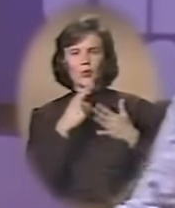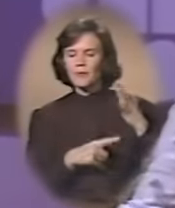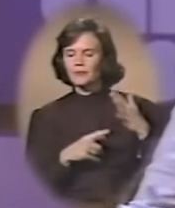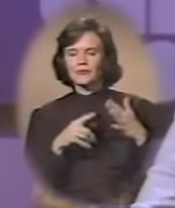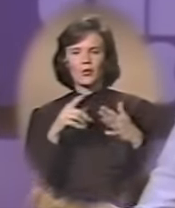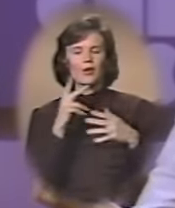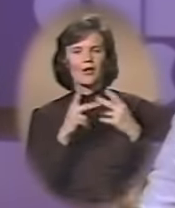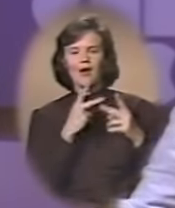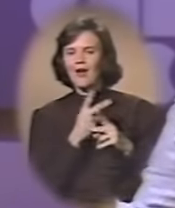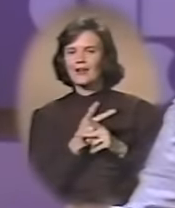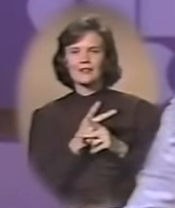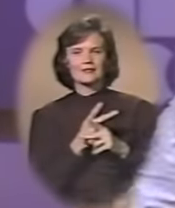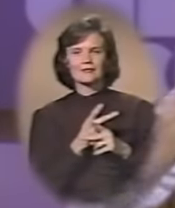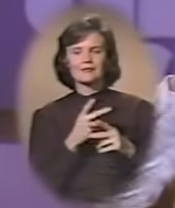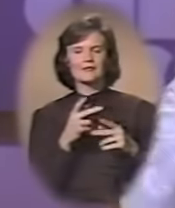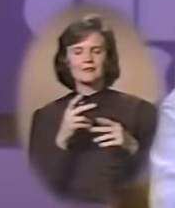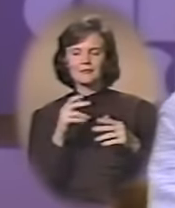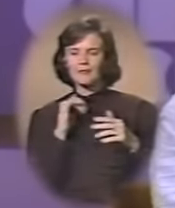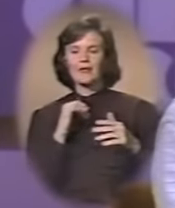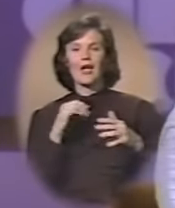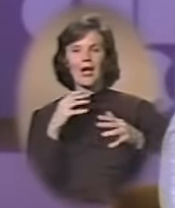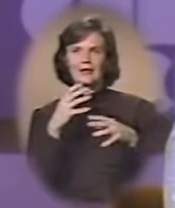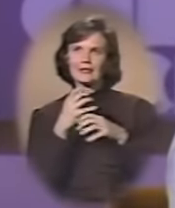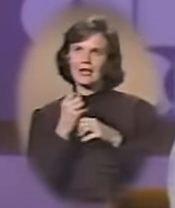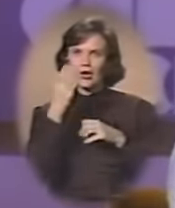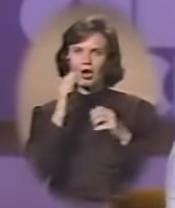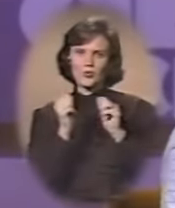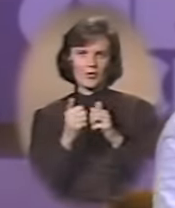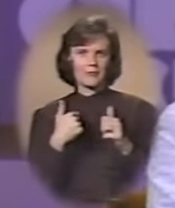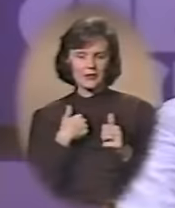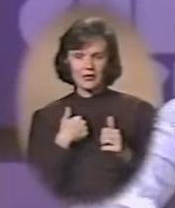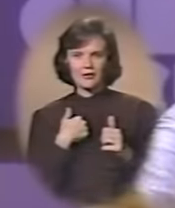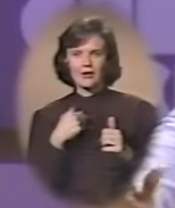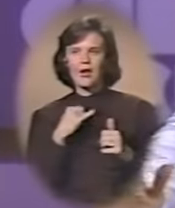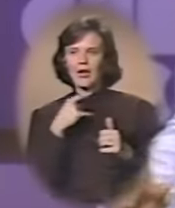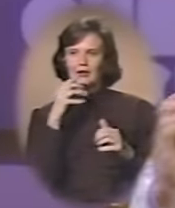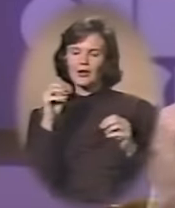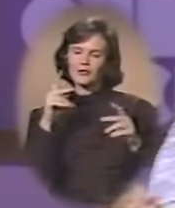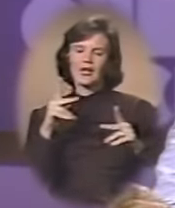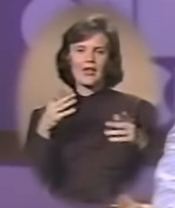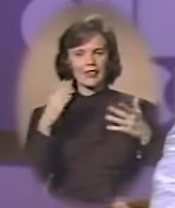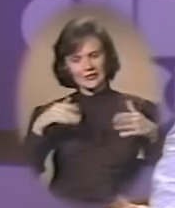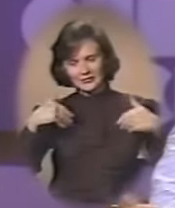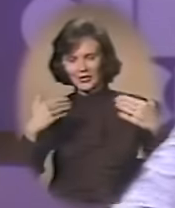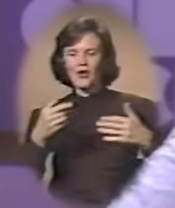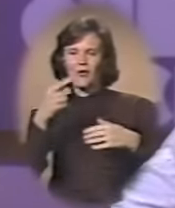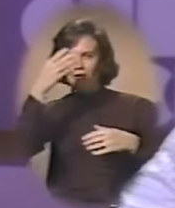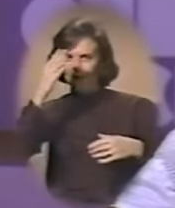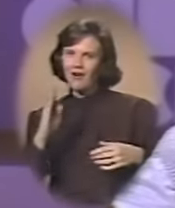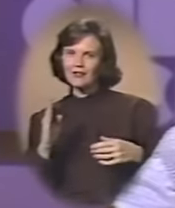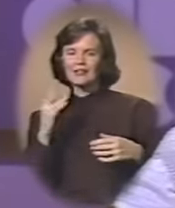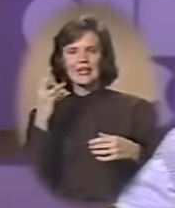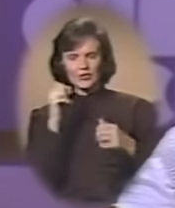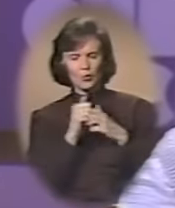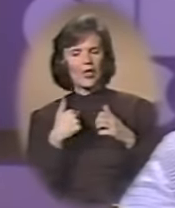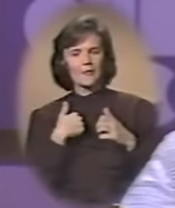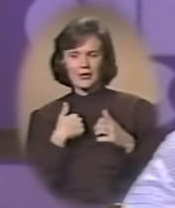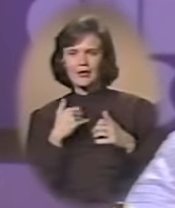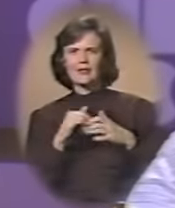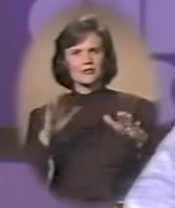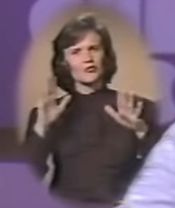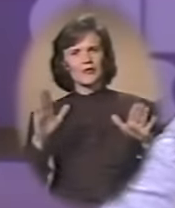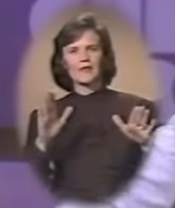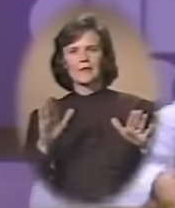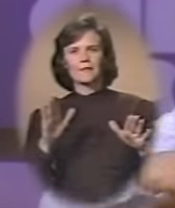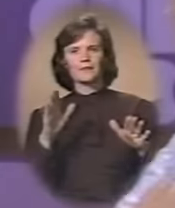form that it takes now. I take him out there with me and I say, okay, let's roll, God, because he's with me. And it's